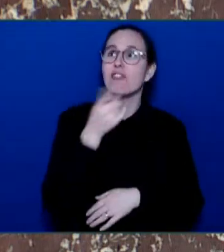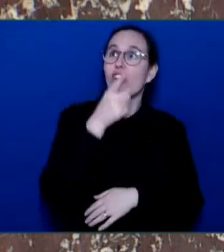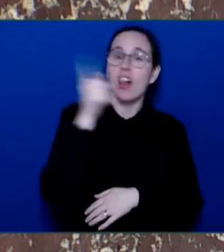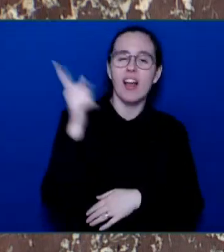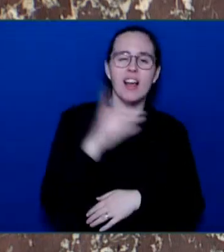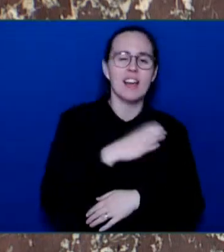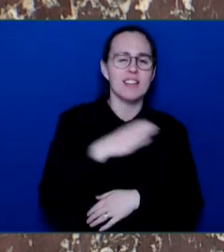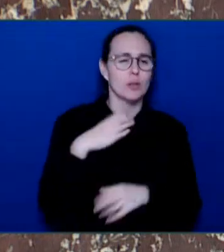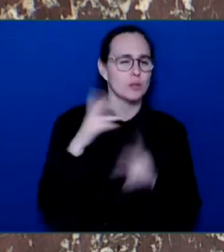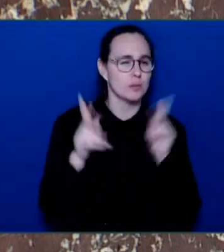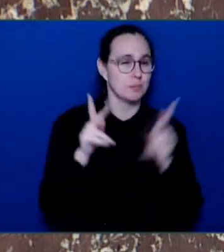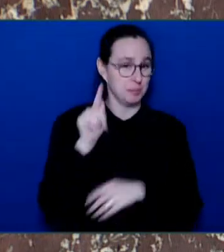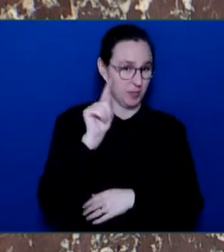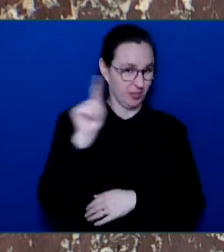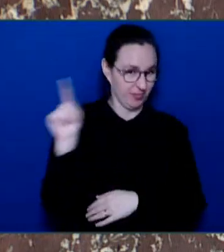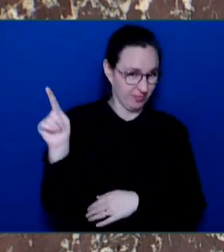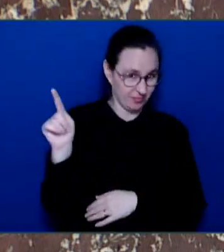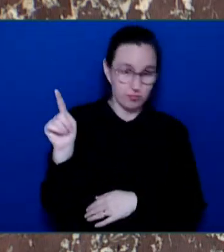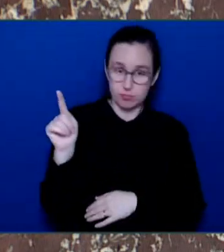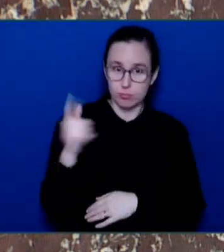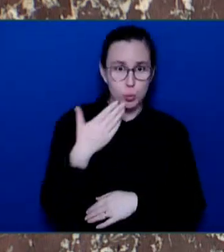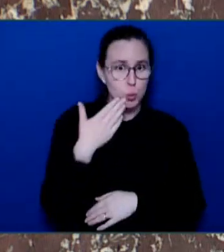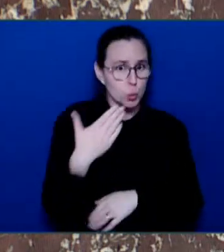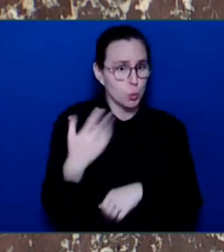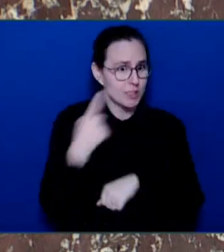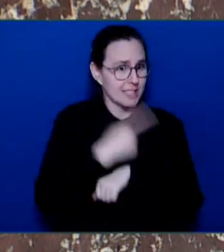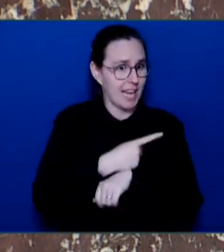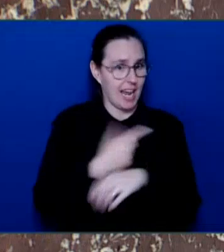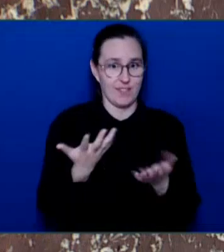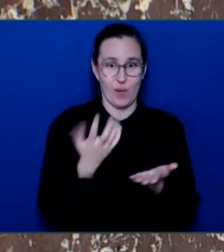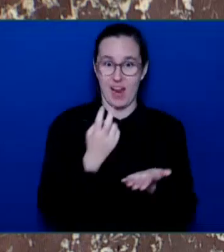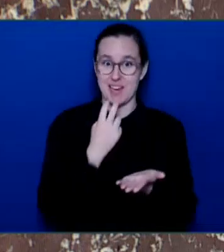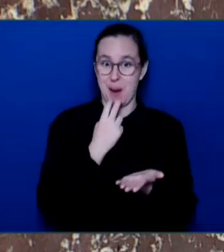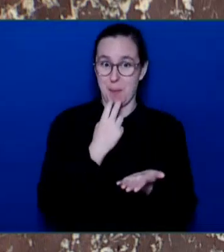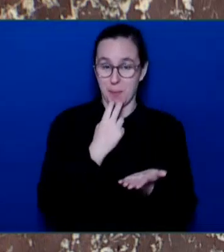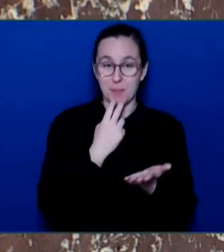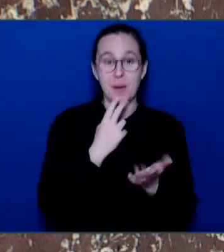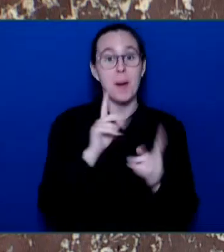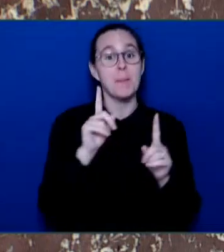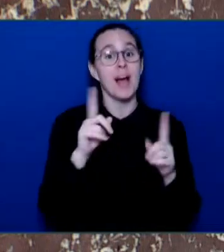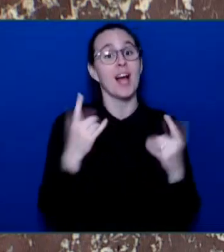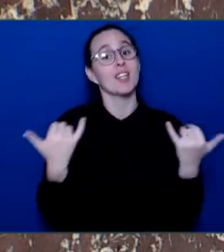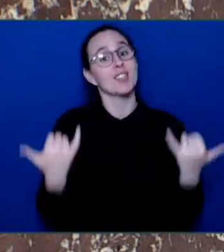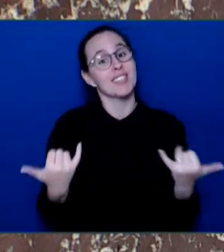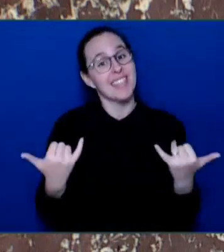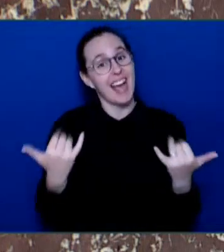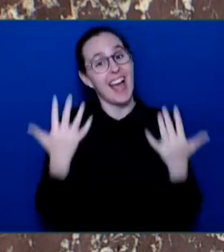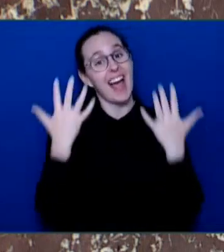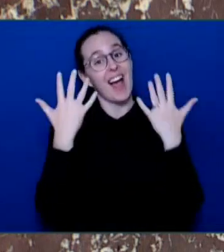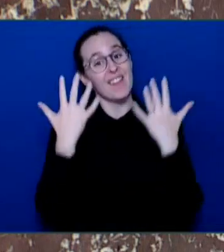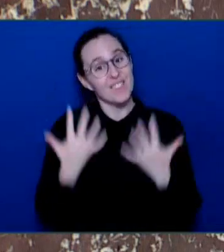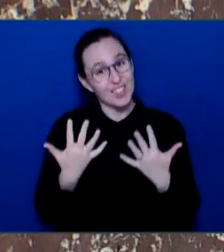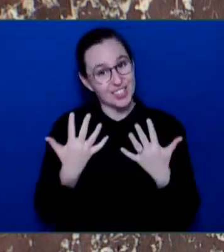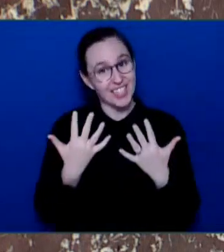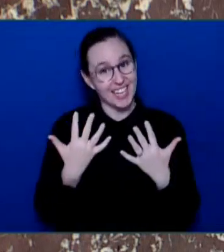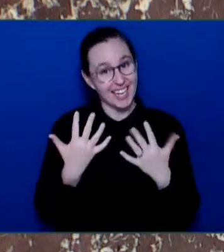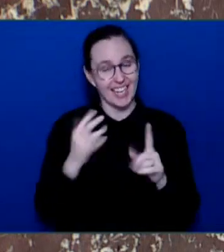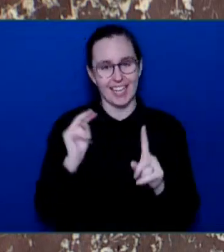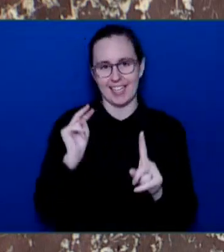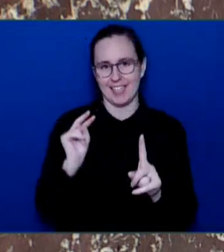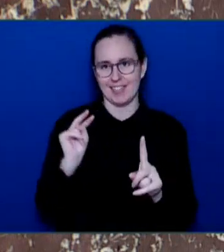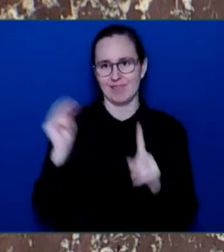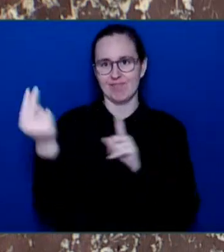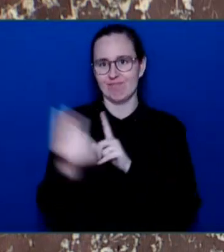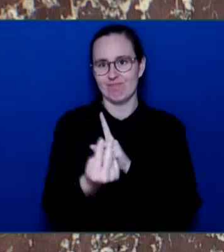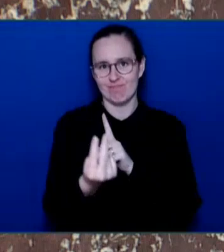Unfortunately, today I have the other side of a coin like that, where I'm on my feet talking about the demise of